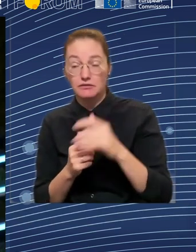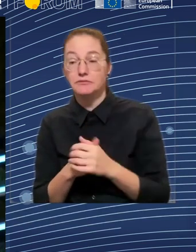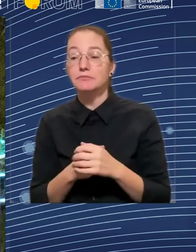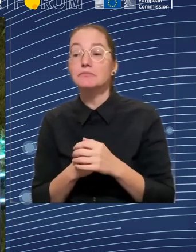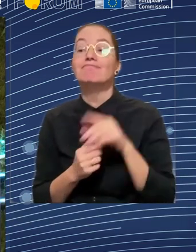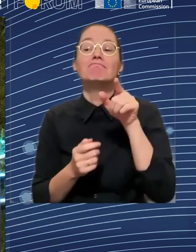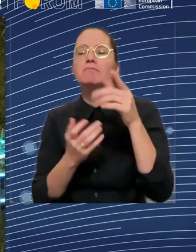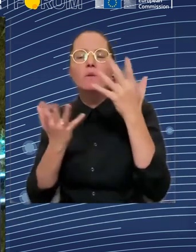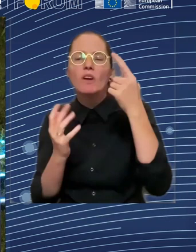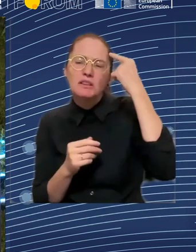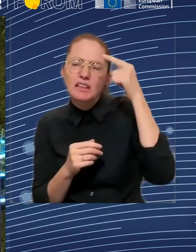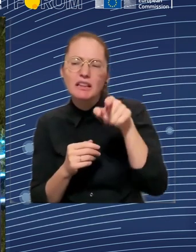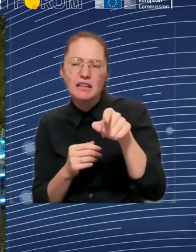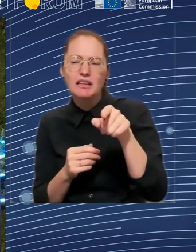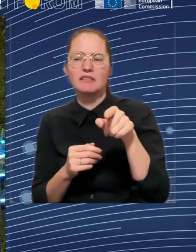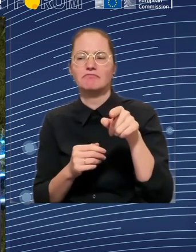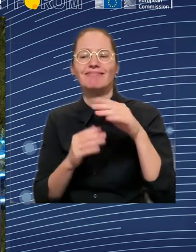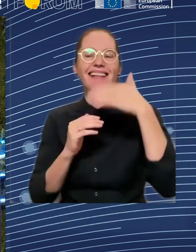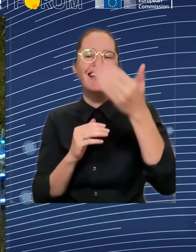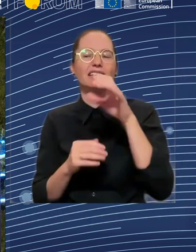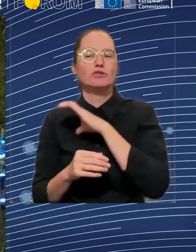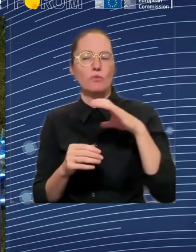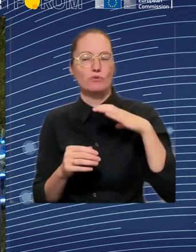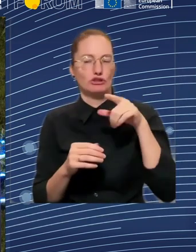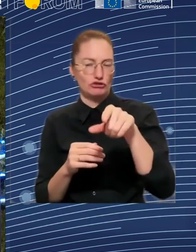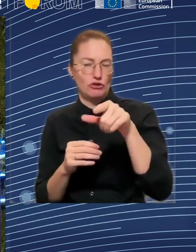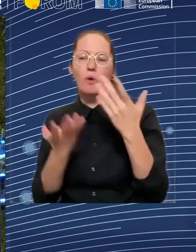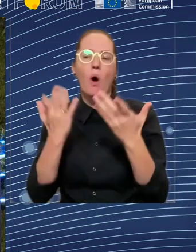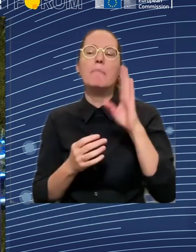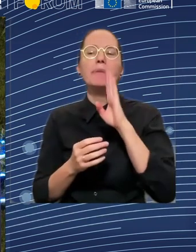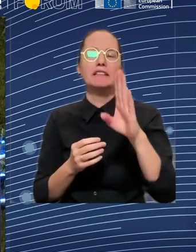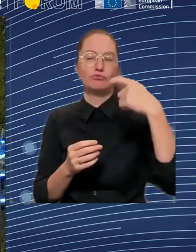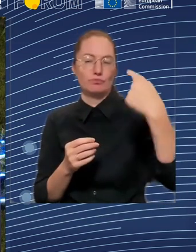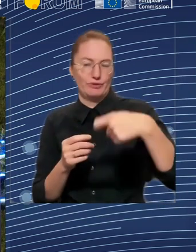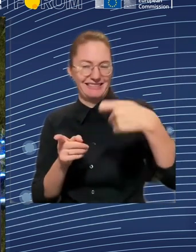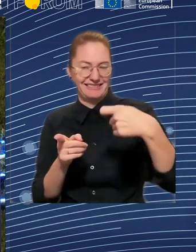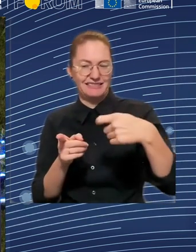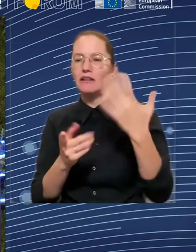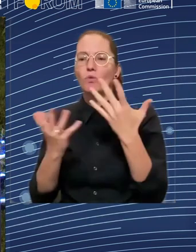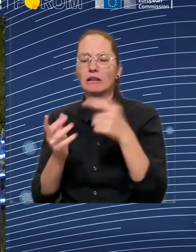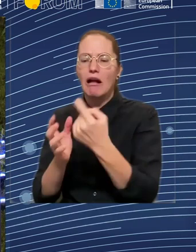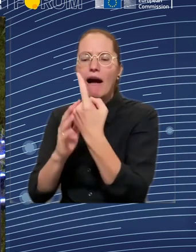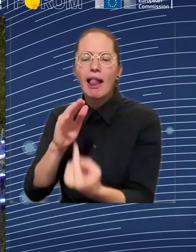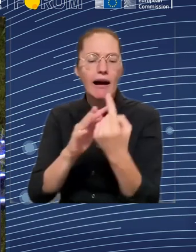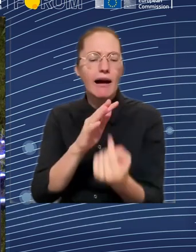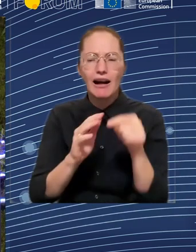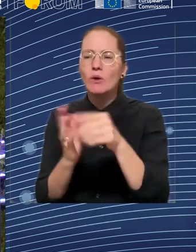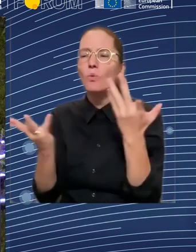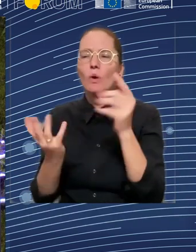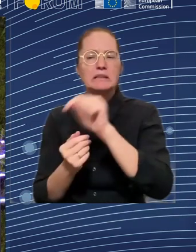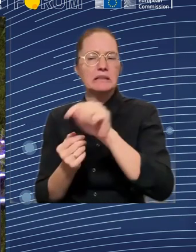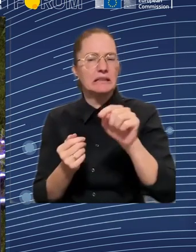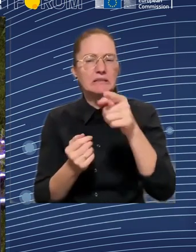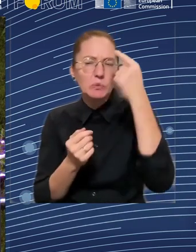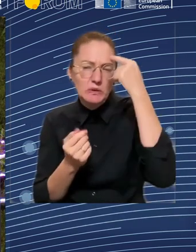earlier this year. And there we see indeed room for further initiative. And I think room